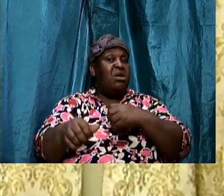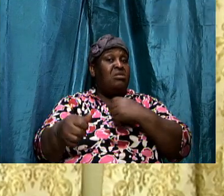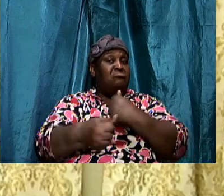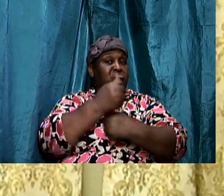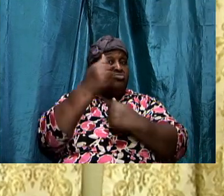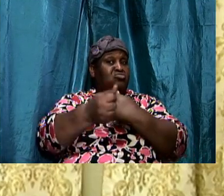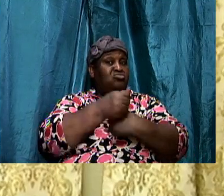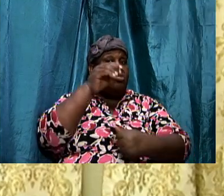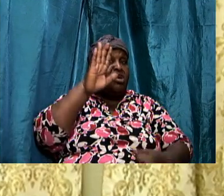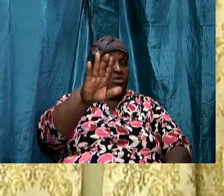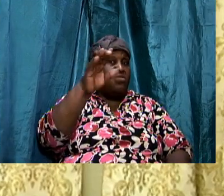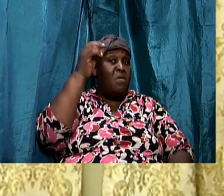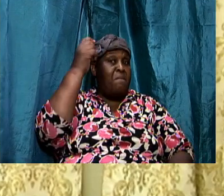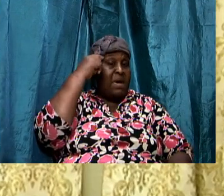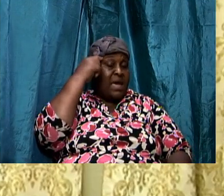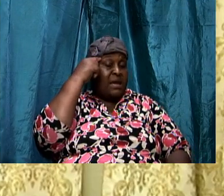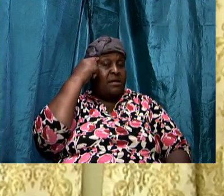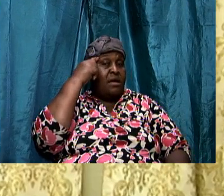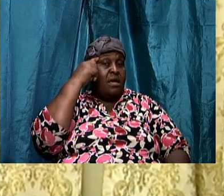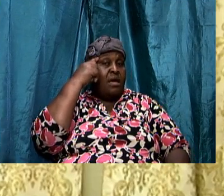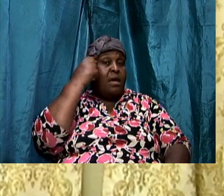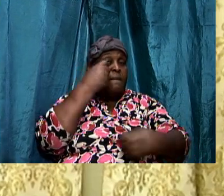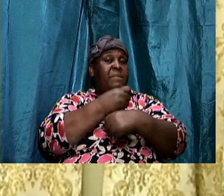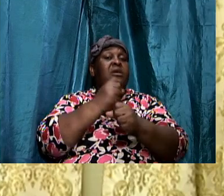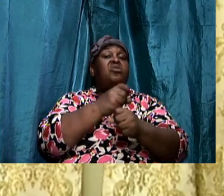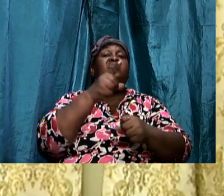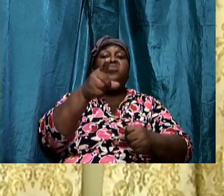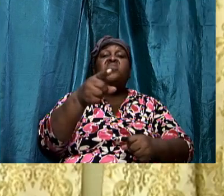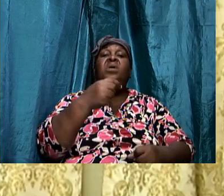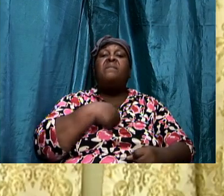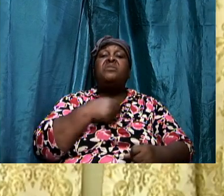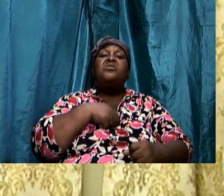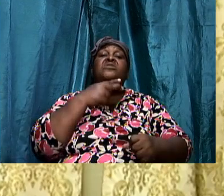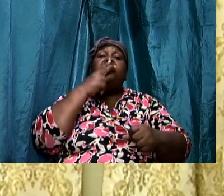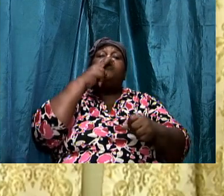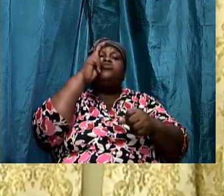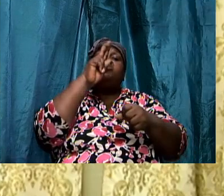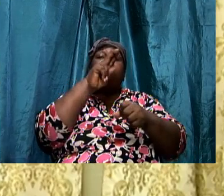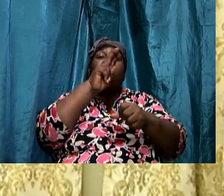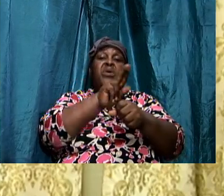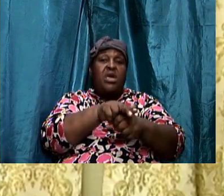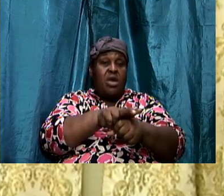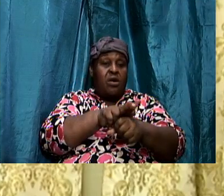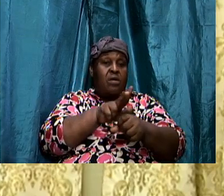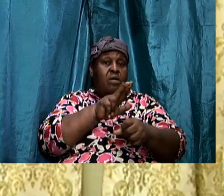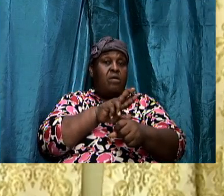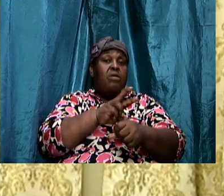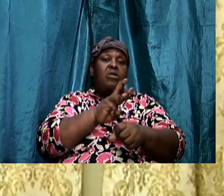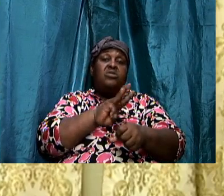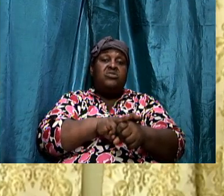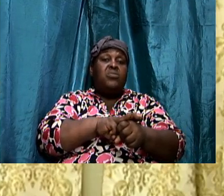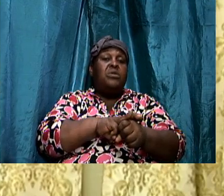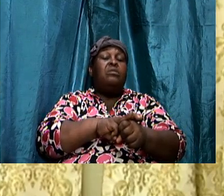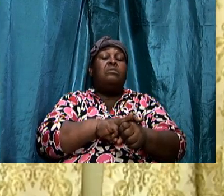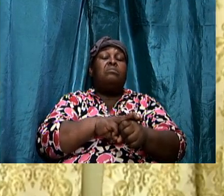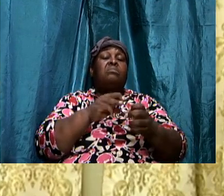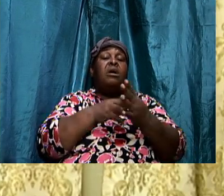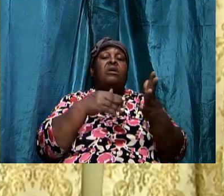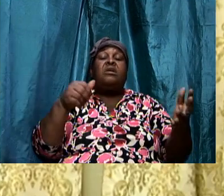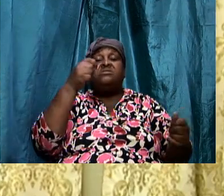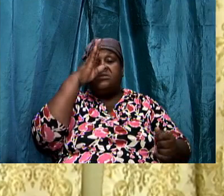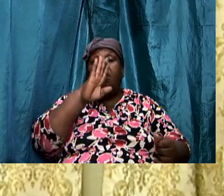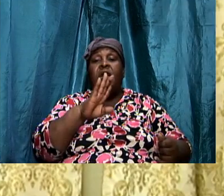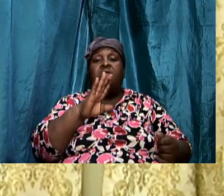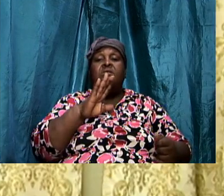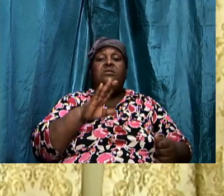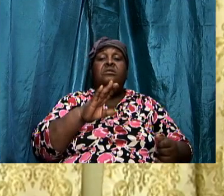swear against God because he's pushing us in that regard to this own God that is what